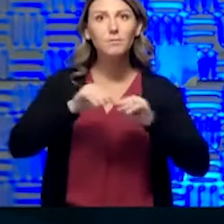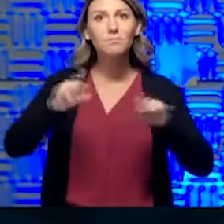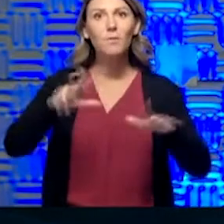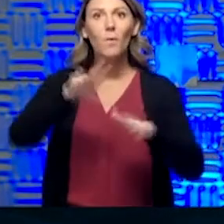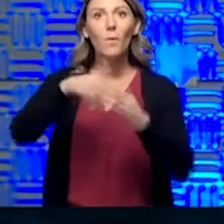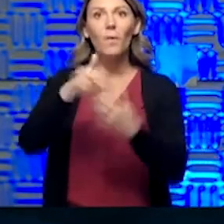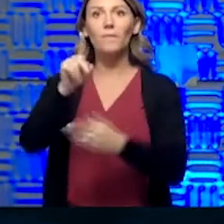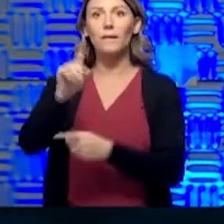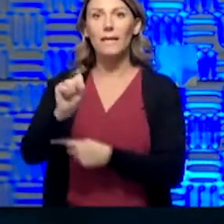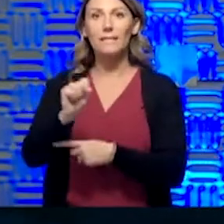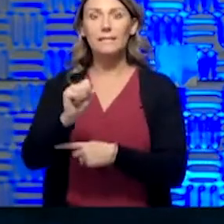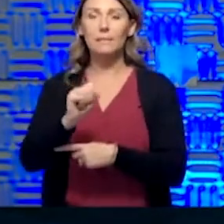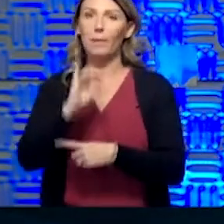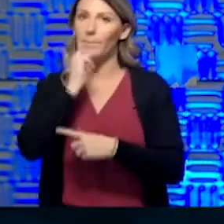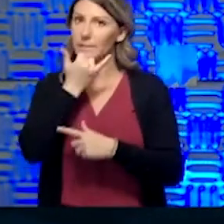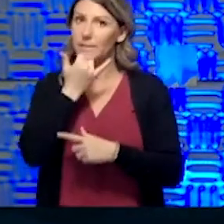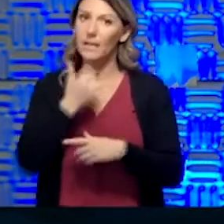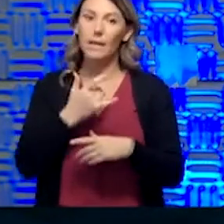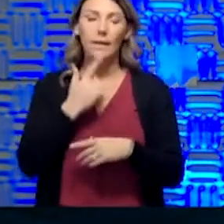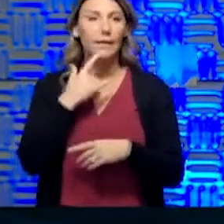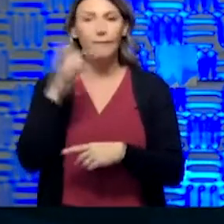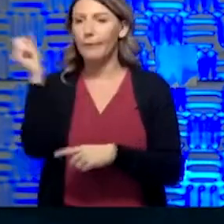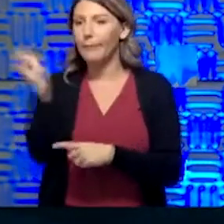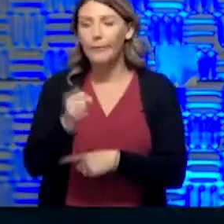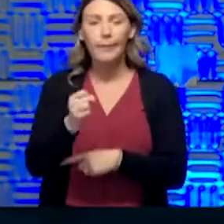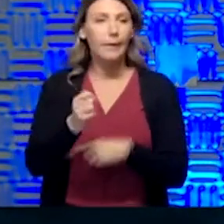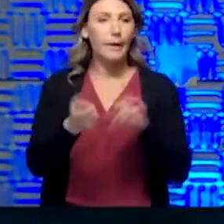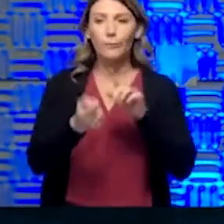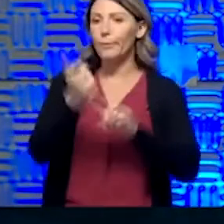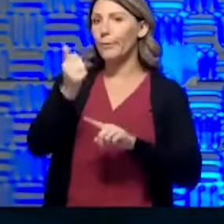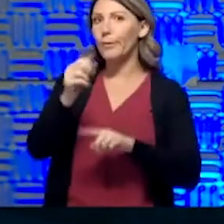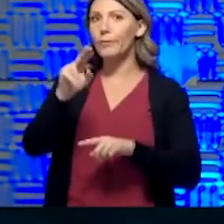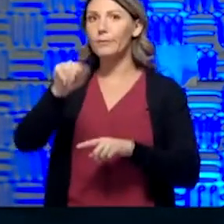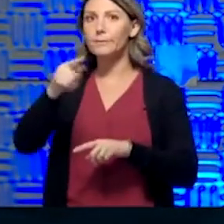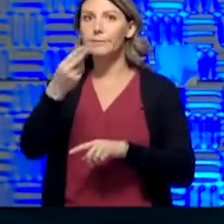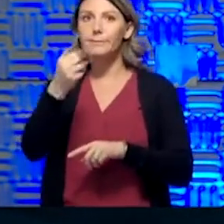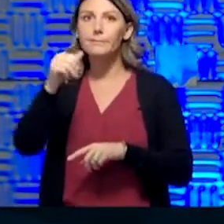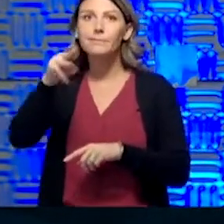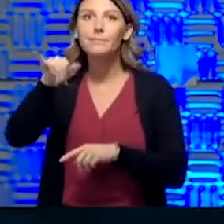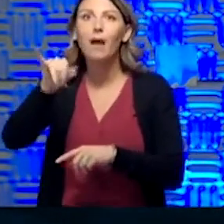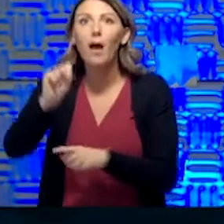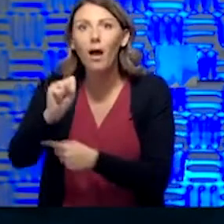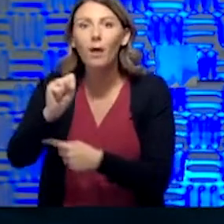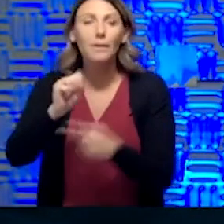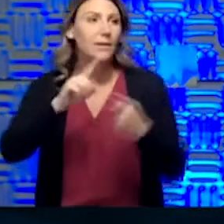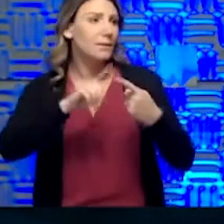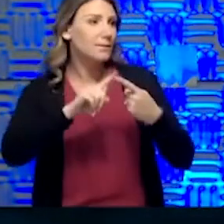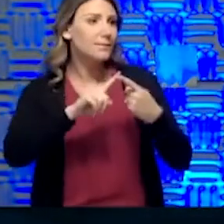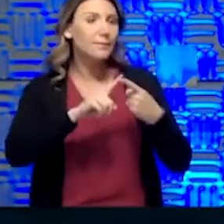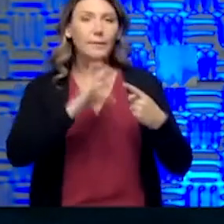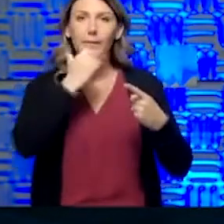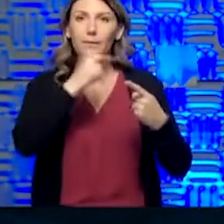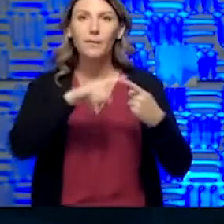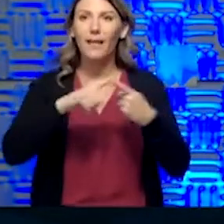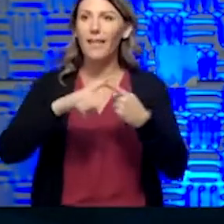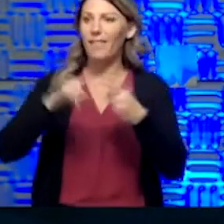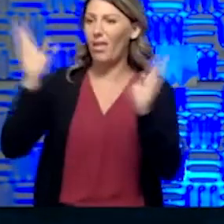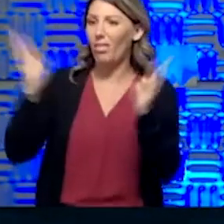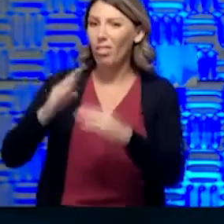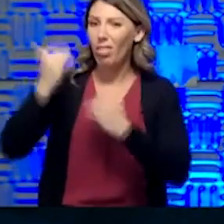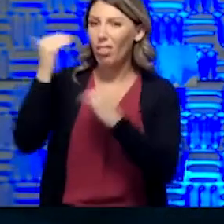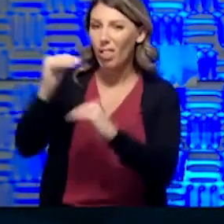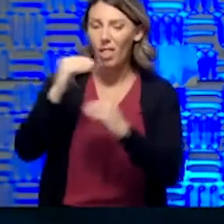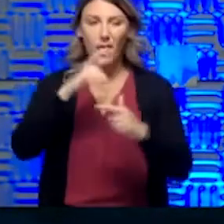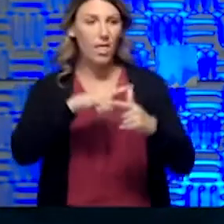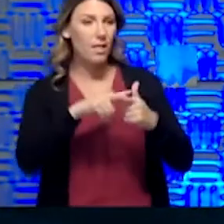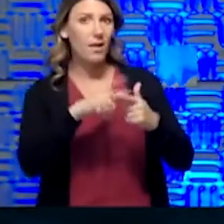mistake to pull in from, you know, Thomas County out in Colby area. It would be a mistake to pull the reins in on them, and they're not really having much